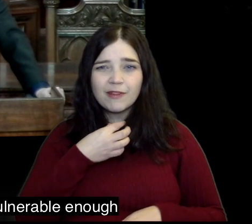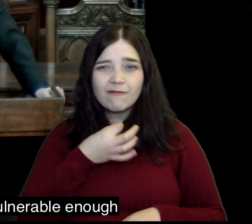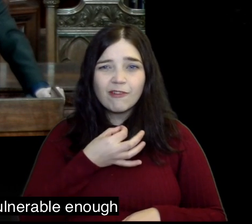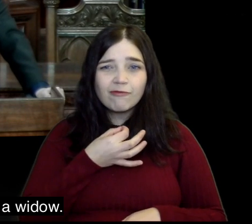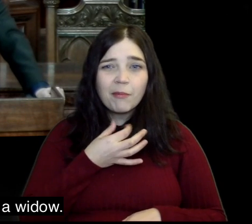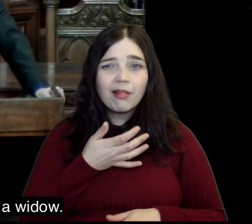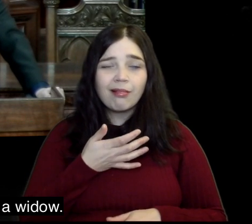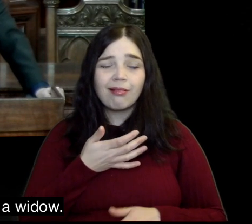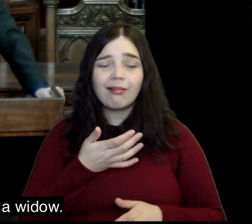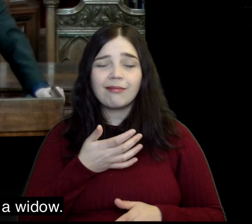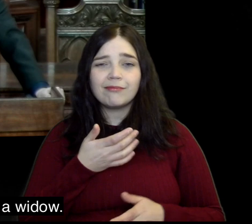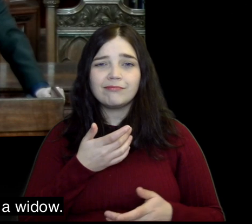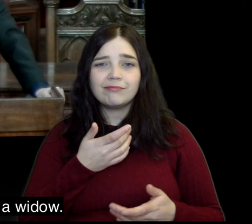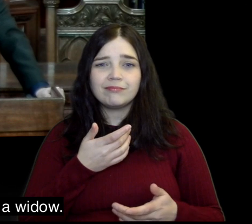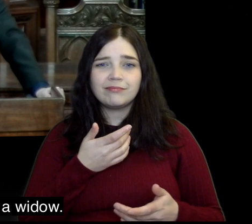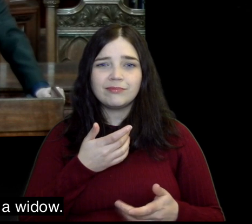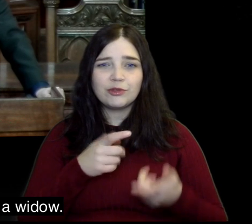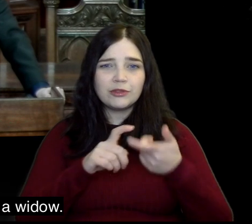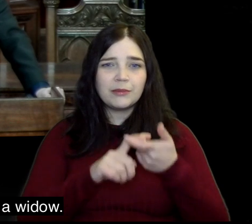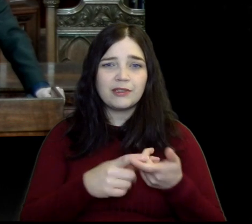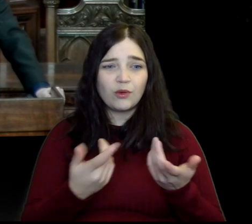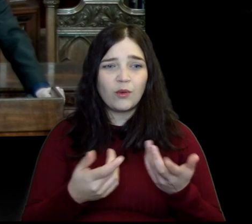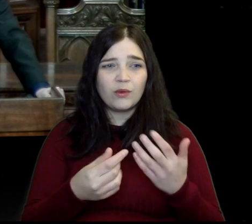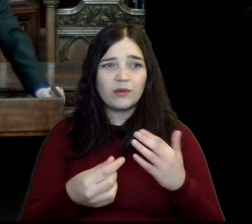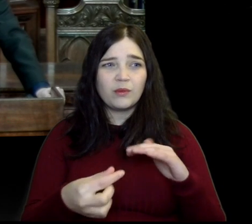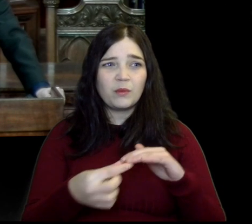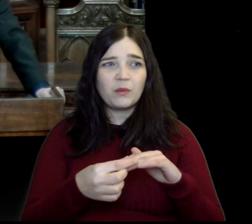you're going to need to be vulnerable enough to depend